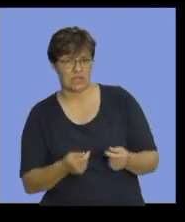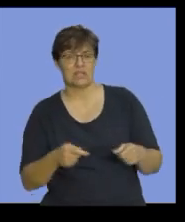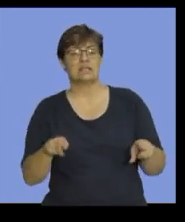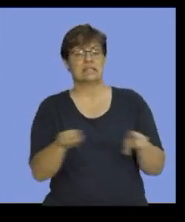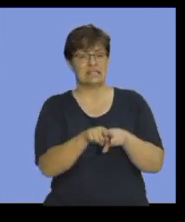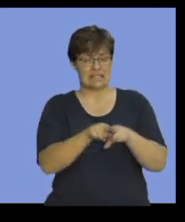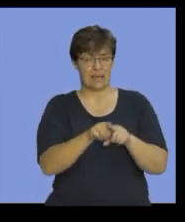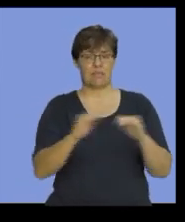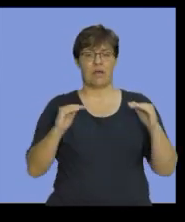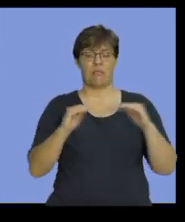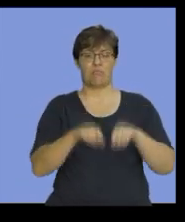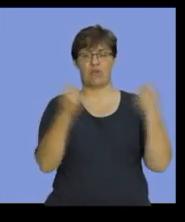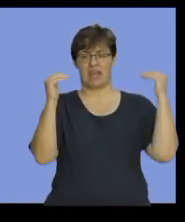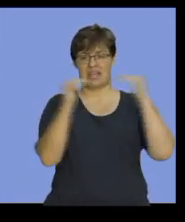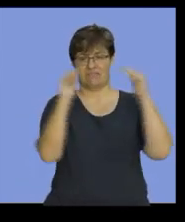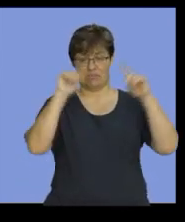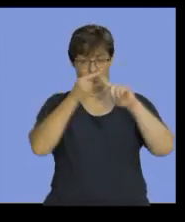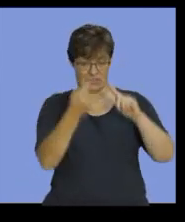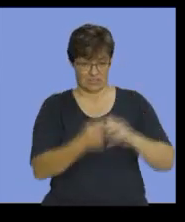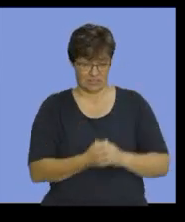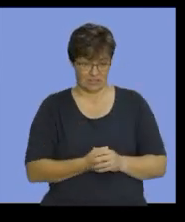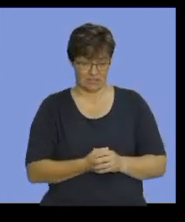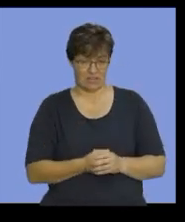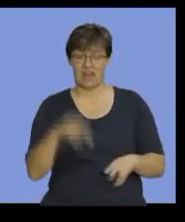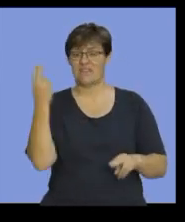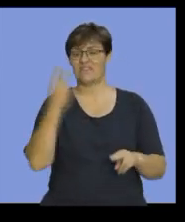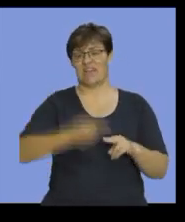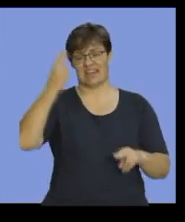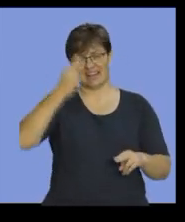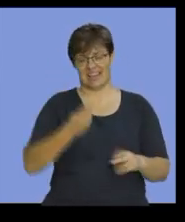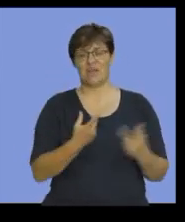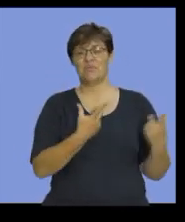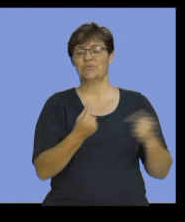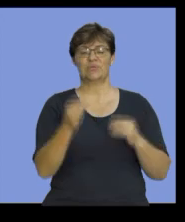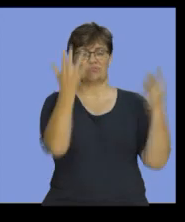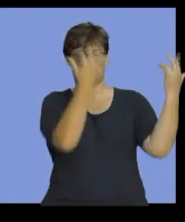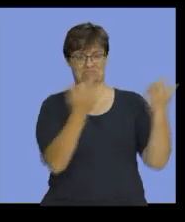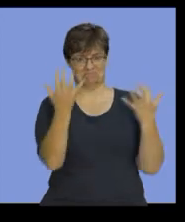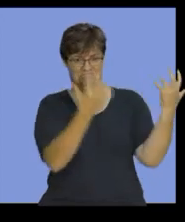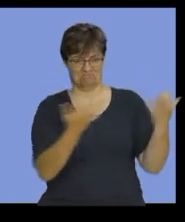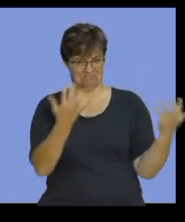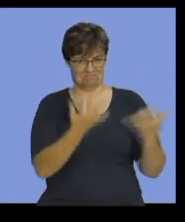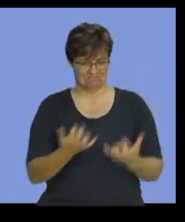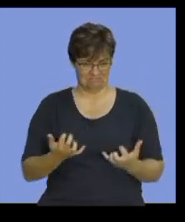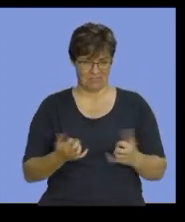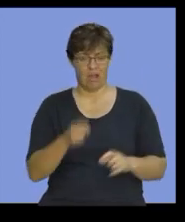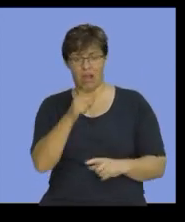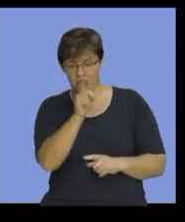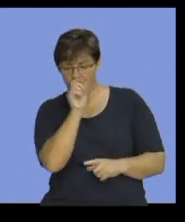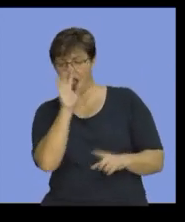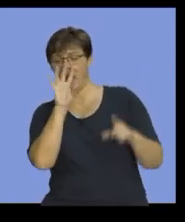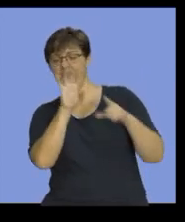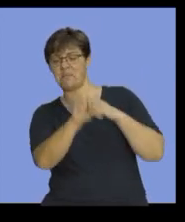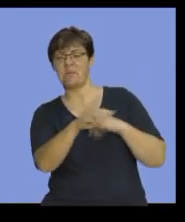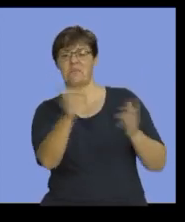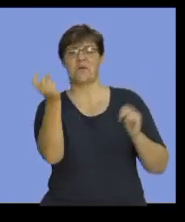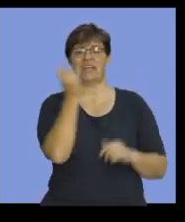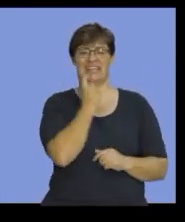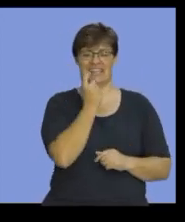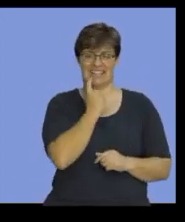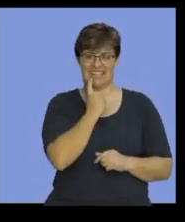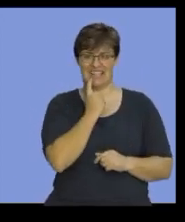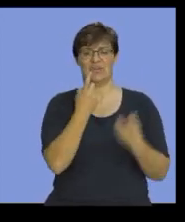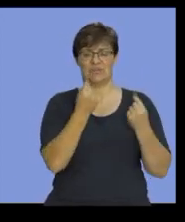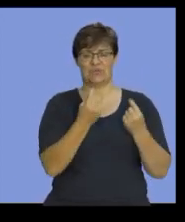the break-even point, right? And then, finally, we did some calculations for you to make it easy for you